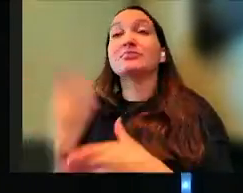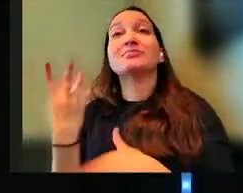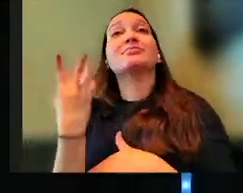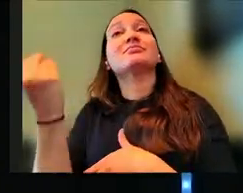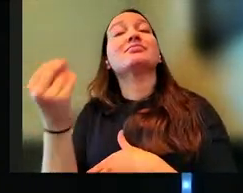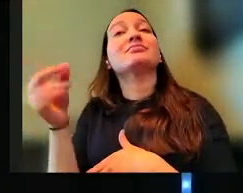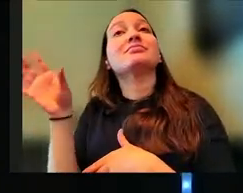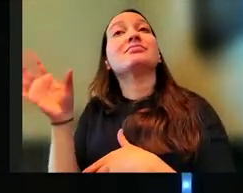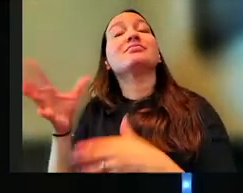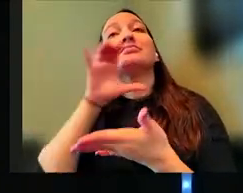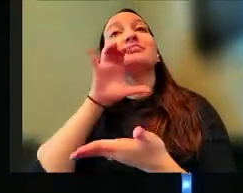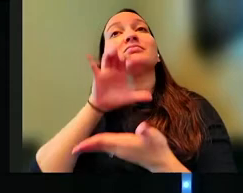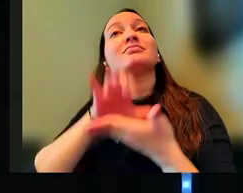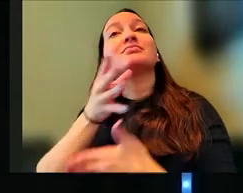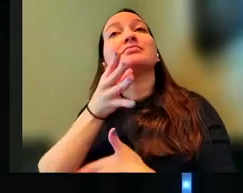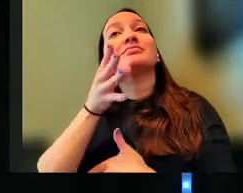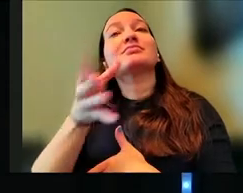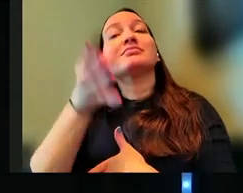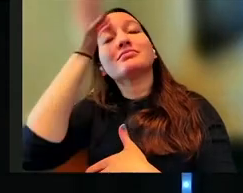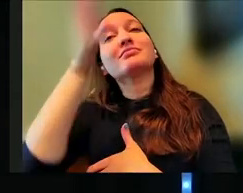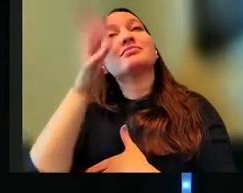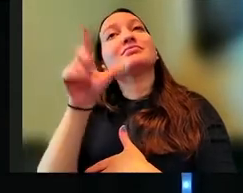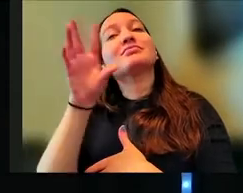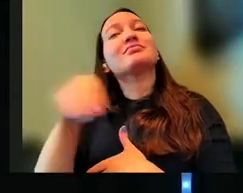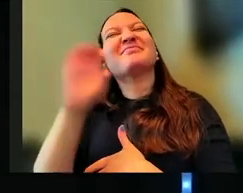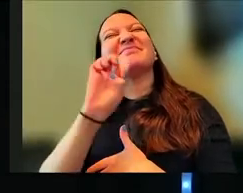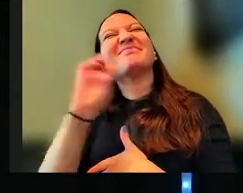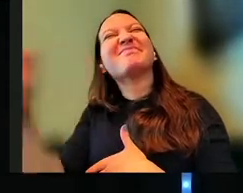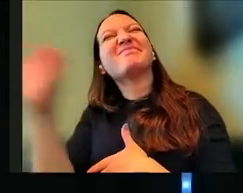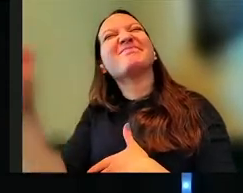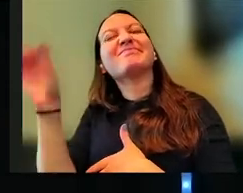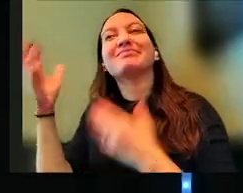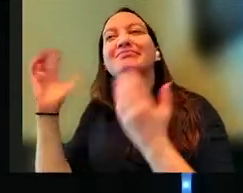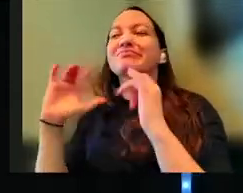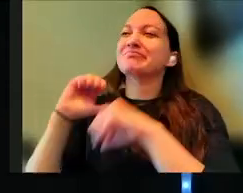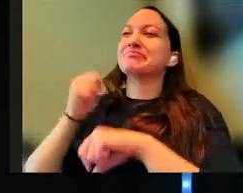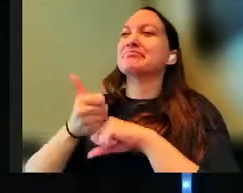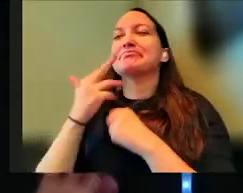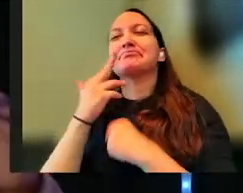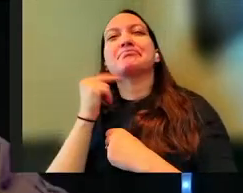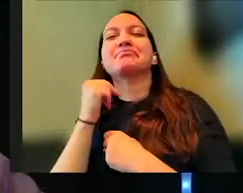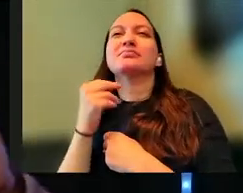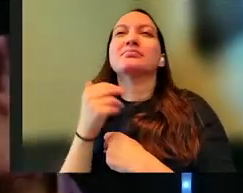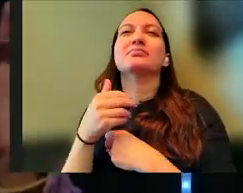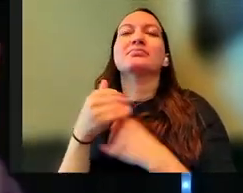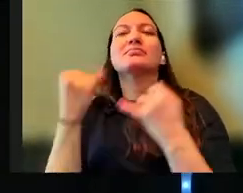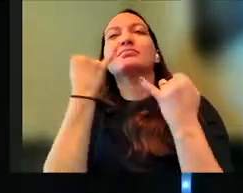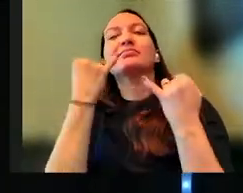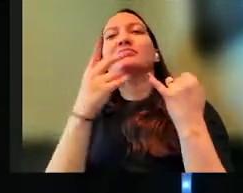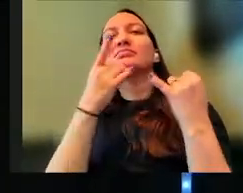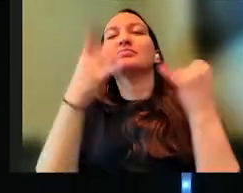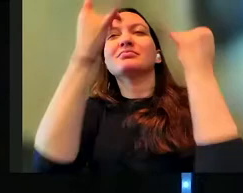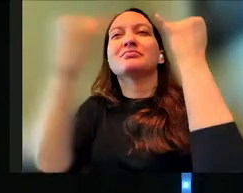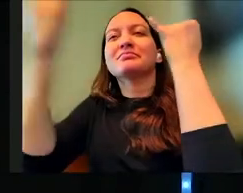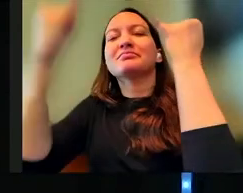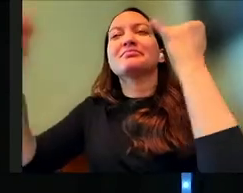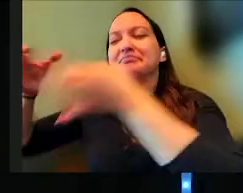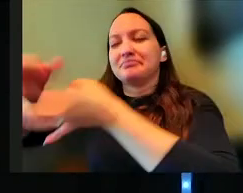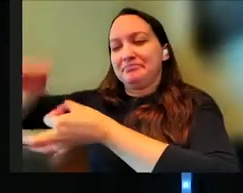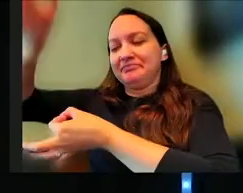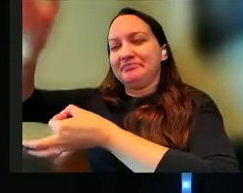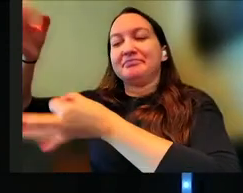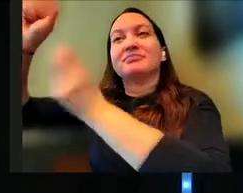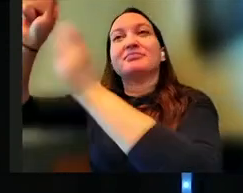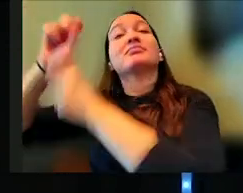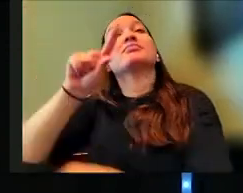grandparents' land. They live out on the far east side of town, and we had set up this little thing with some string lights, and the lights were attached to a pole with some zip ties.